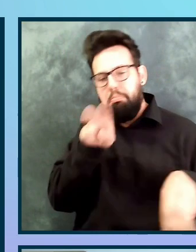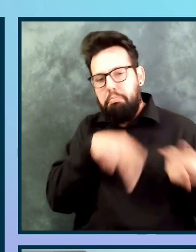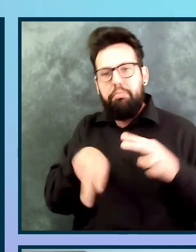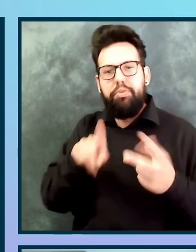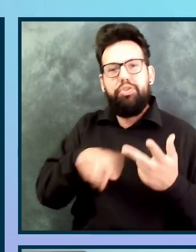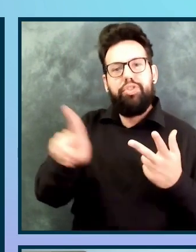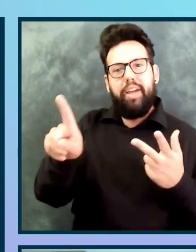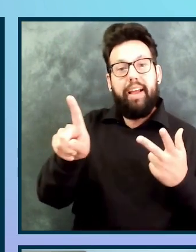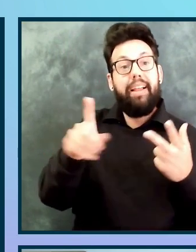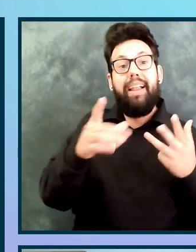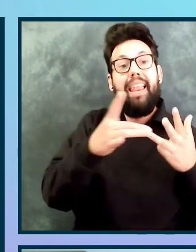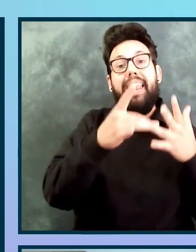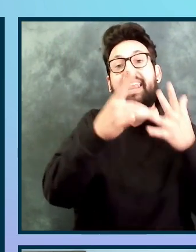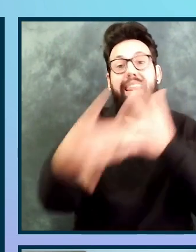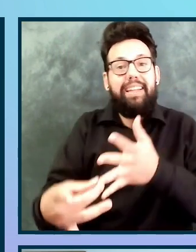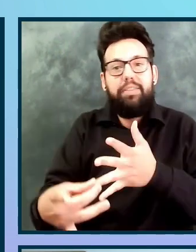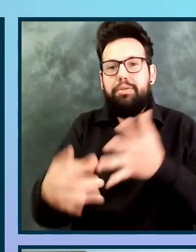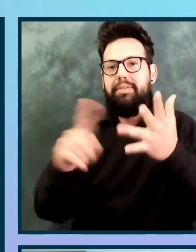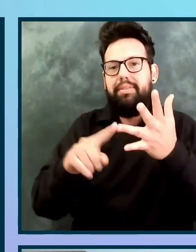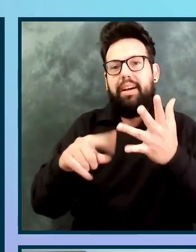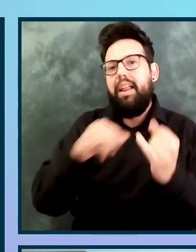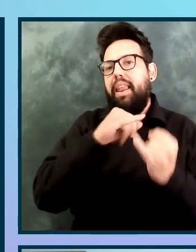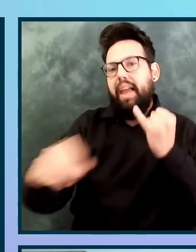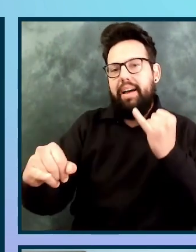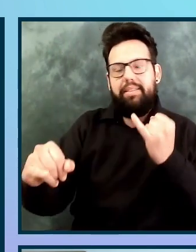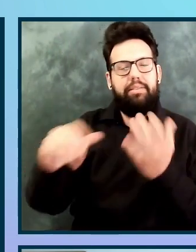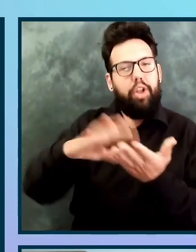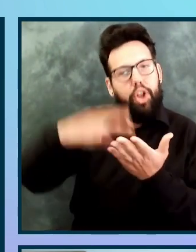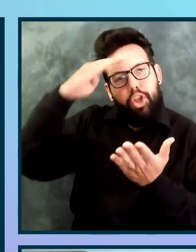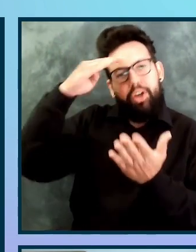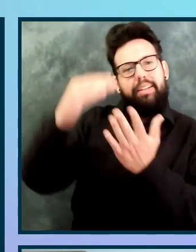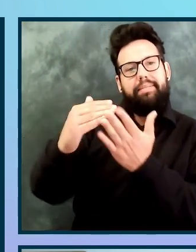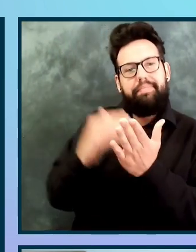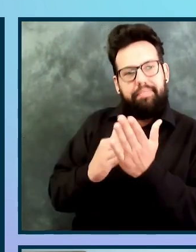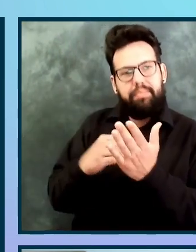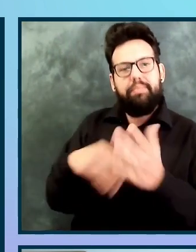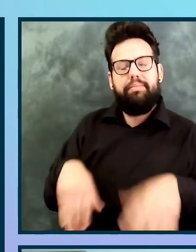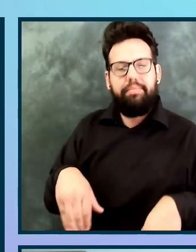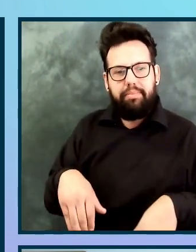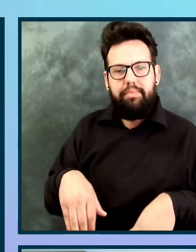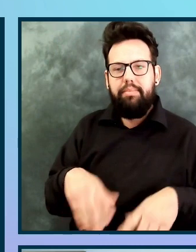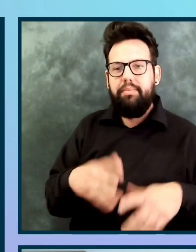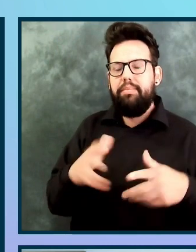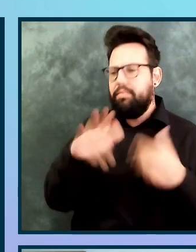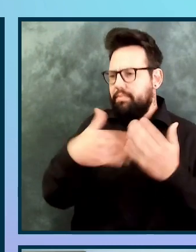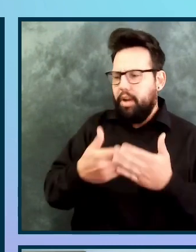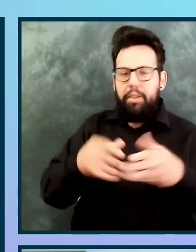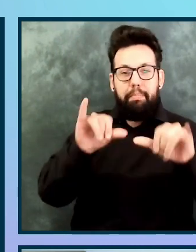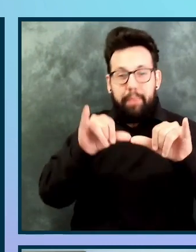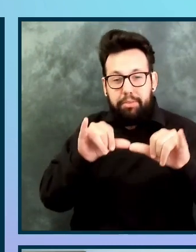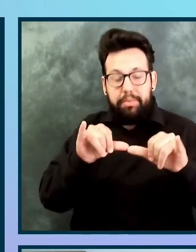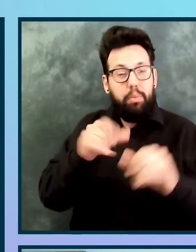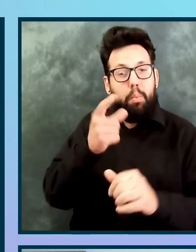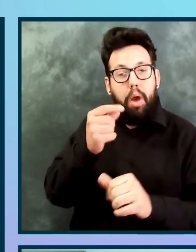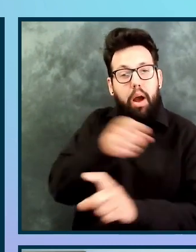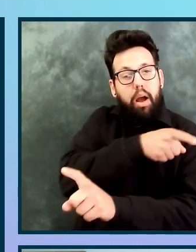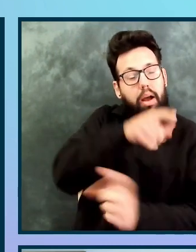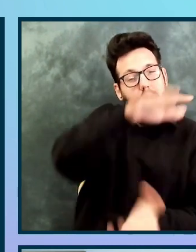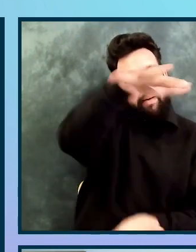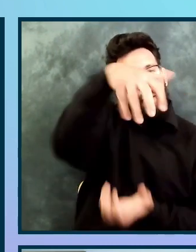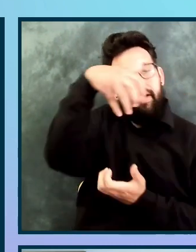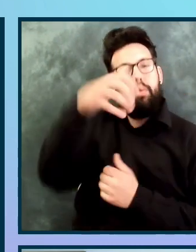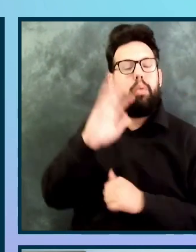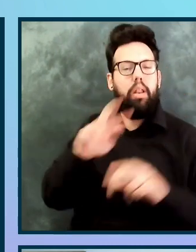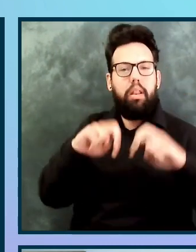improvement comes in. So we're going to take the measurements and we're going to sit down and we're going to do a retrospect on it. We're going to say,